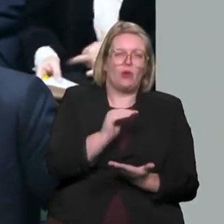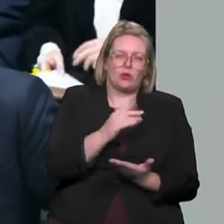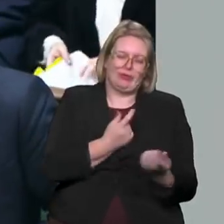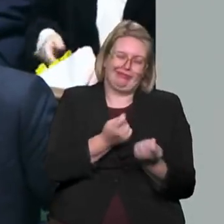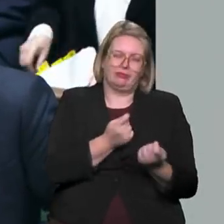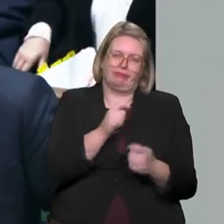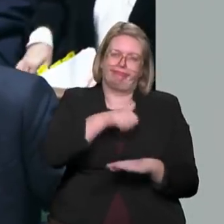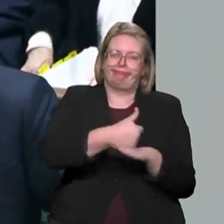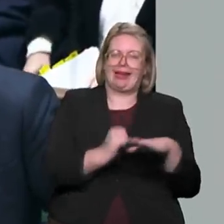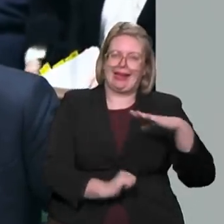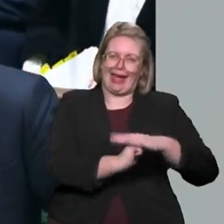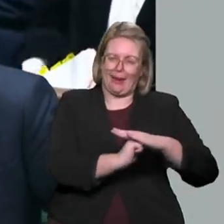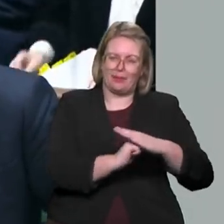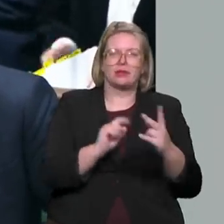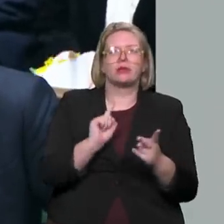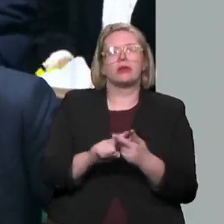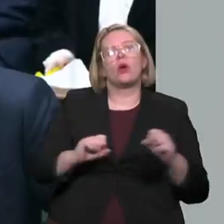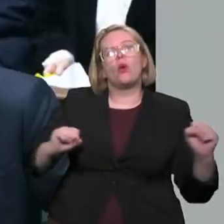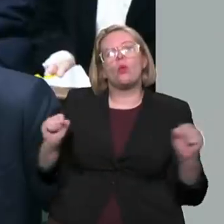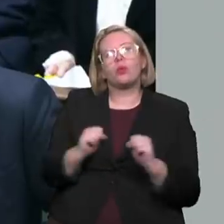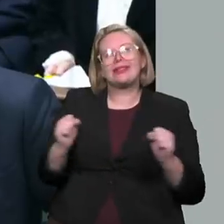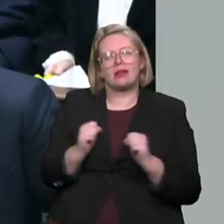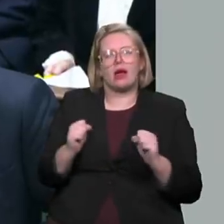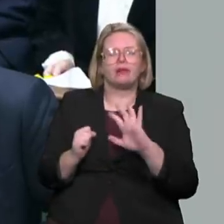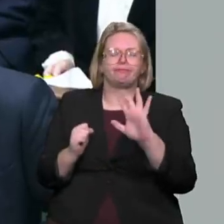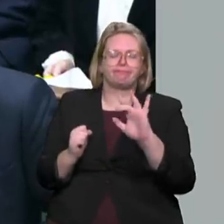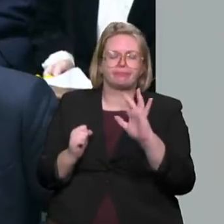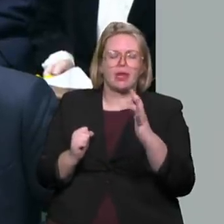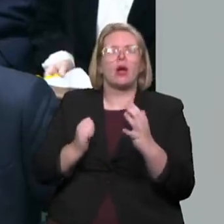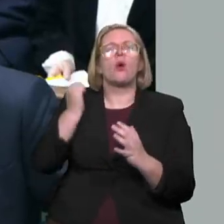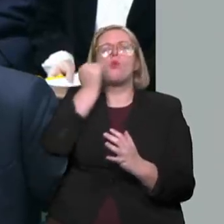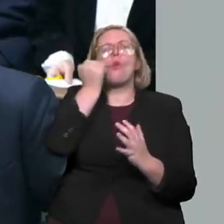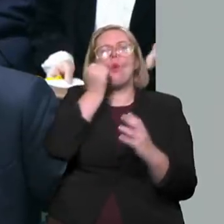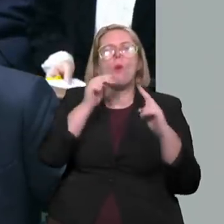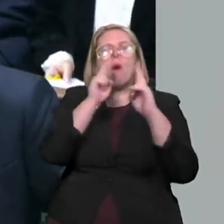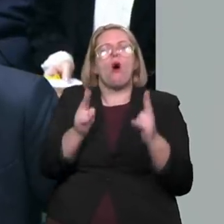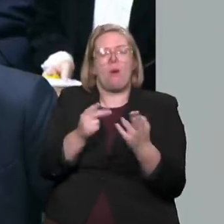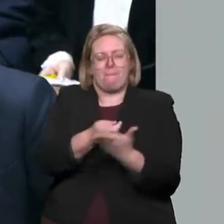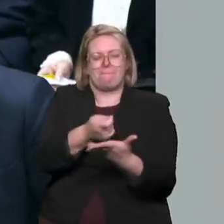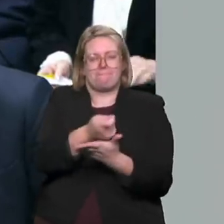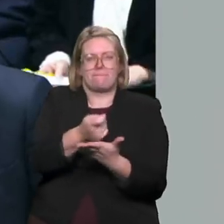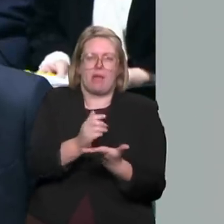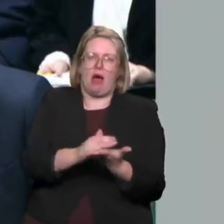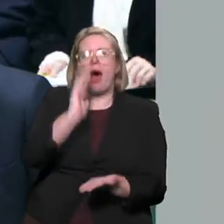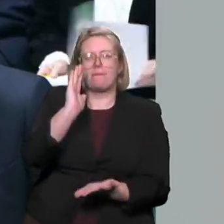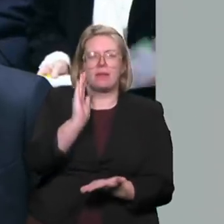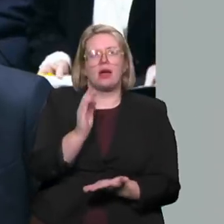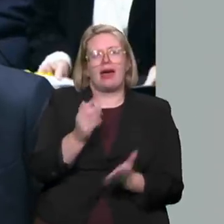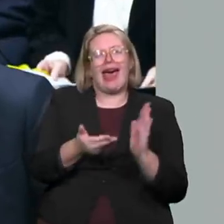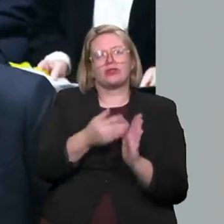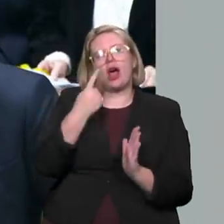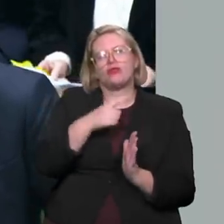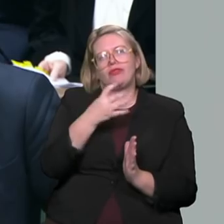We have increased the warm homes allowance by £150,000 for